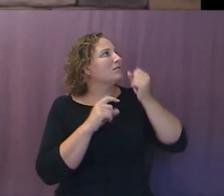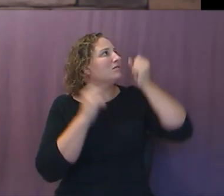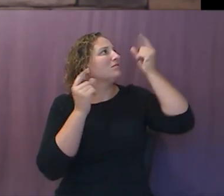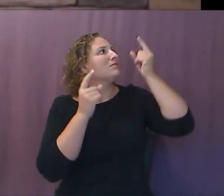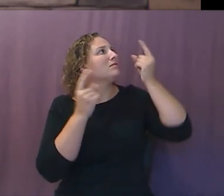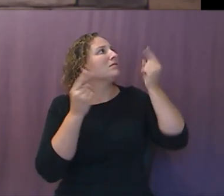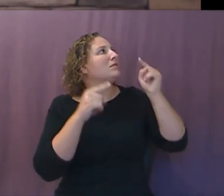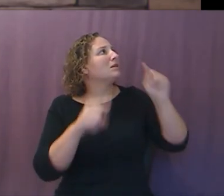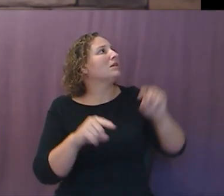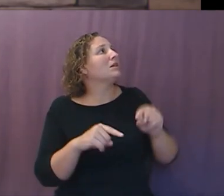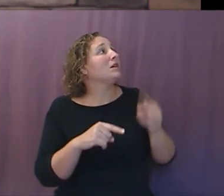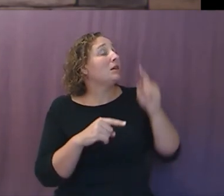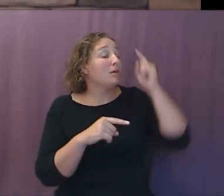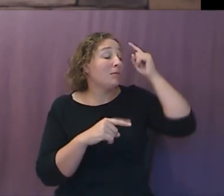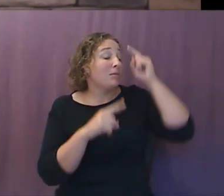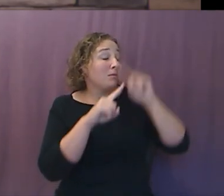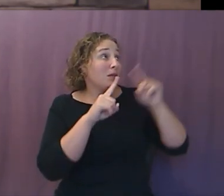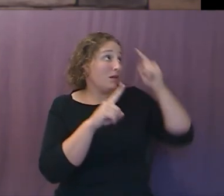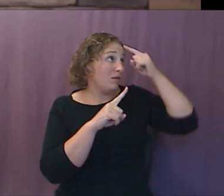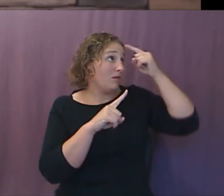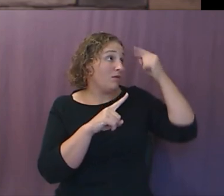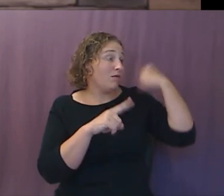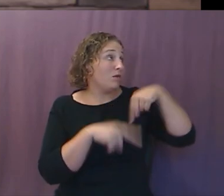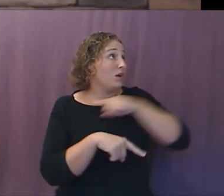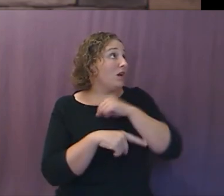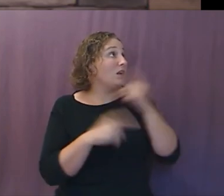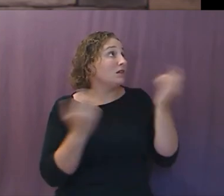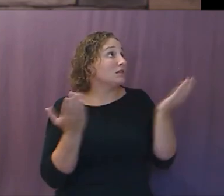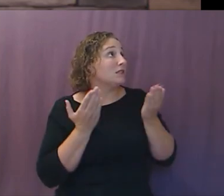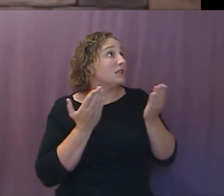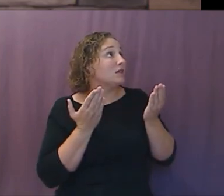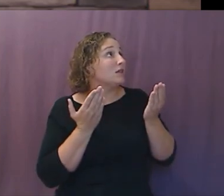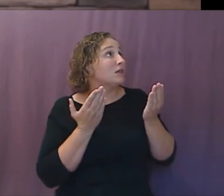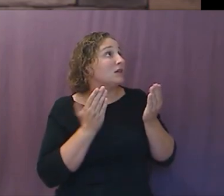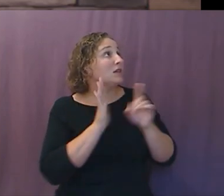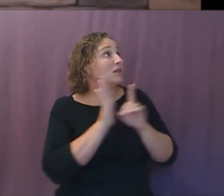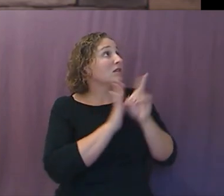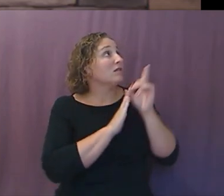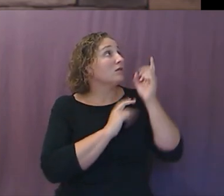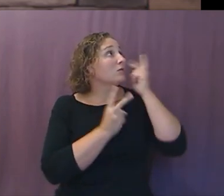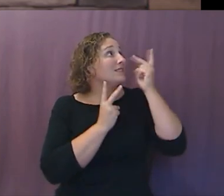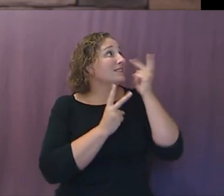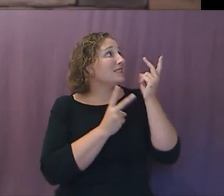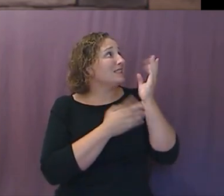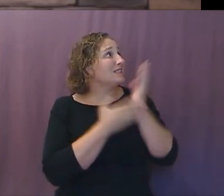and right now for us under development and in some ways deployed.